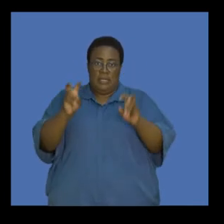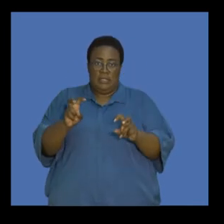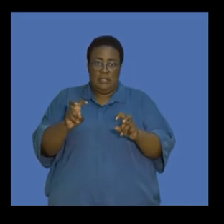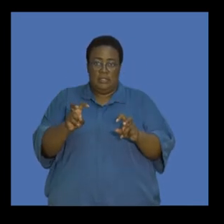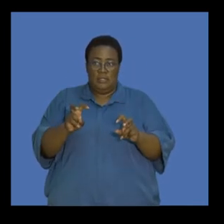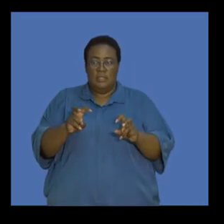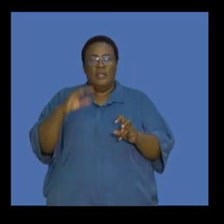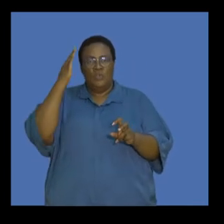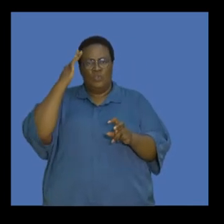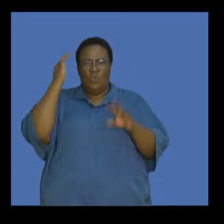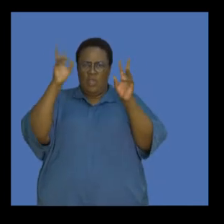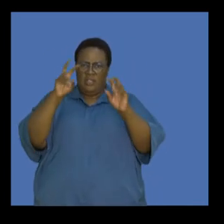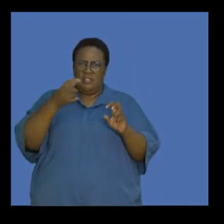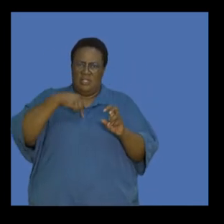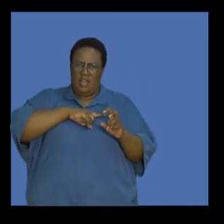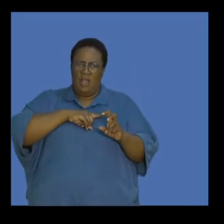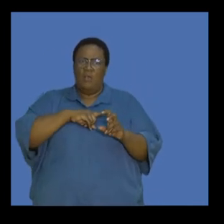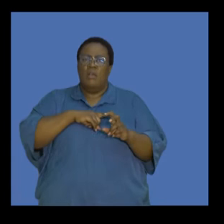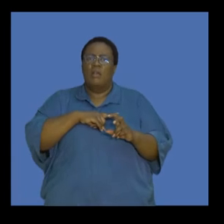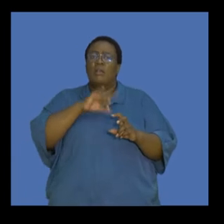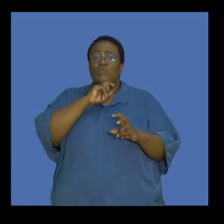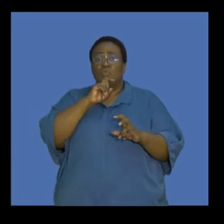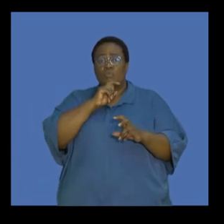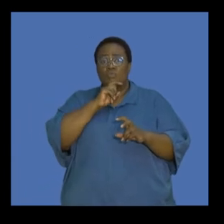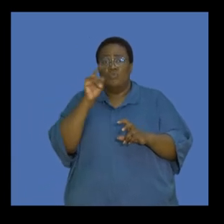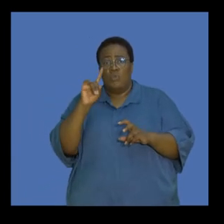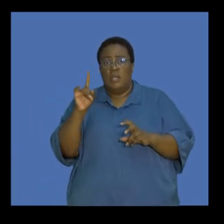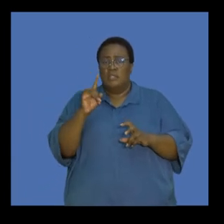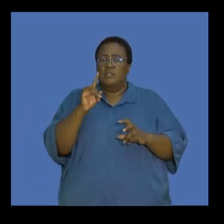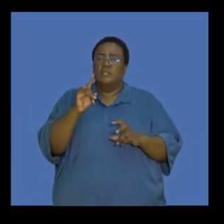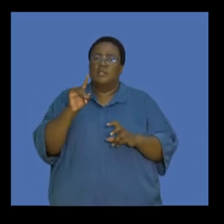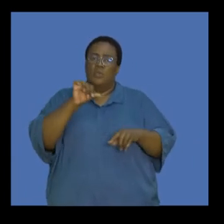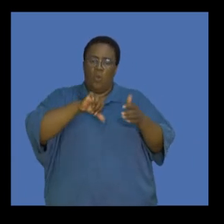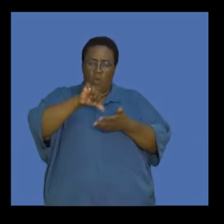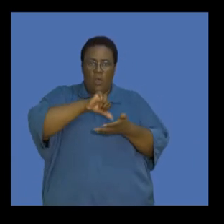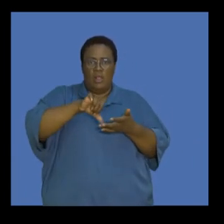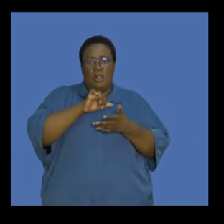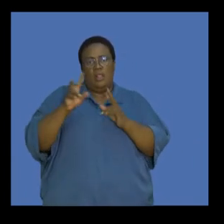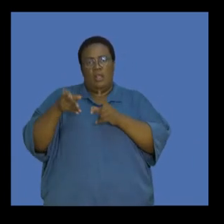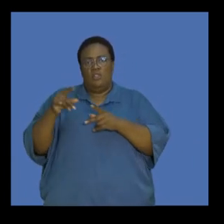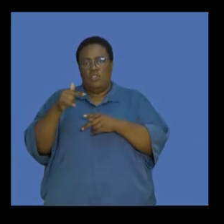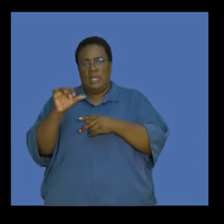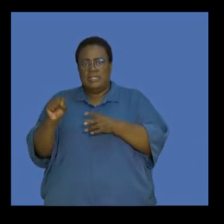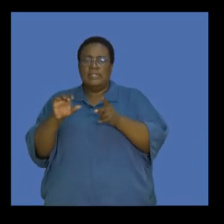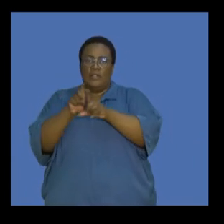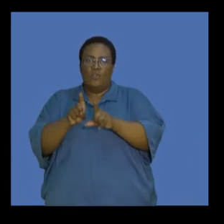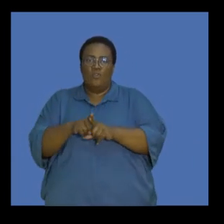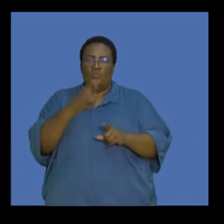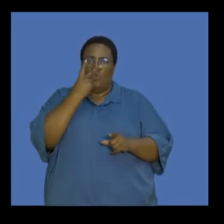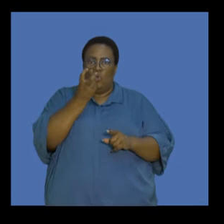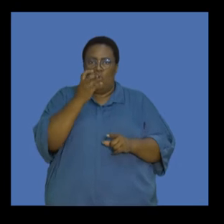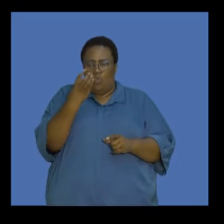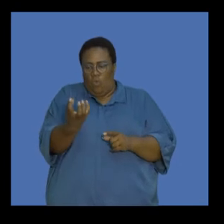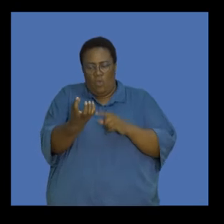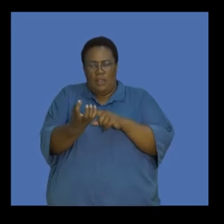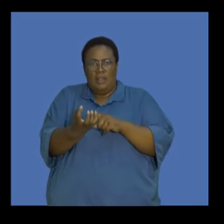driven by accessing energy stored in these fossil fuels, coal, oil, and natural gases. And that has an effect on